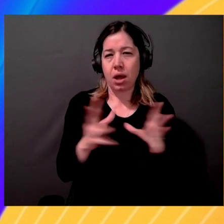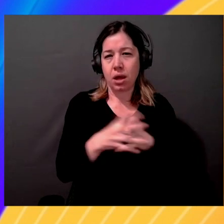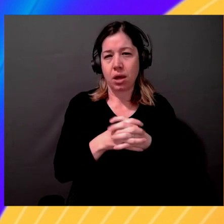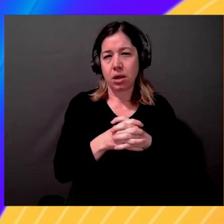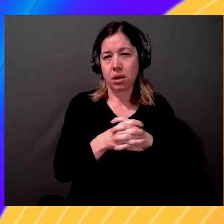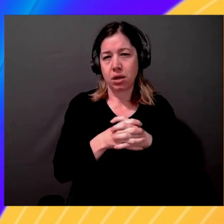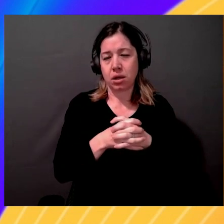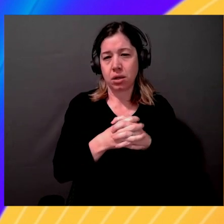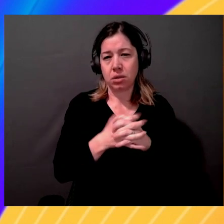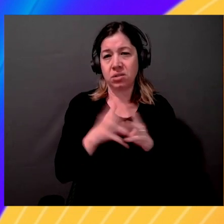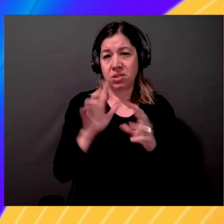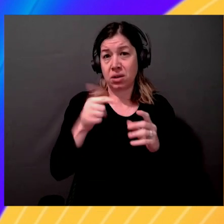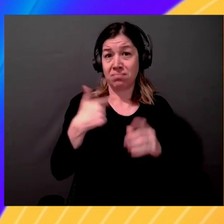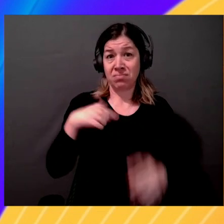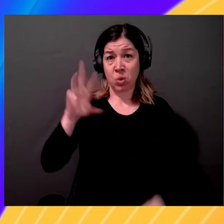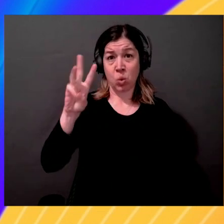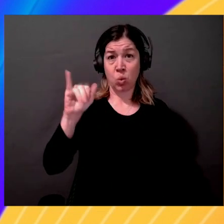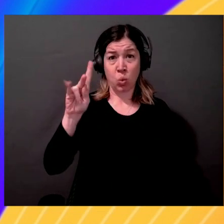pick some content.